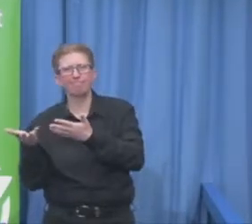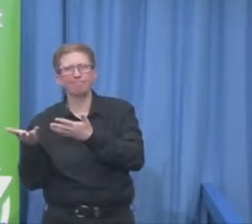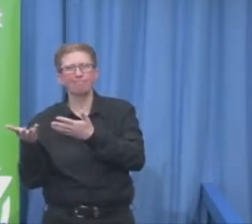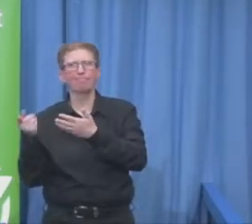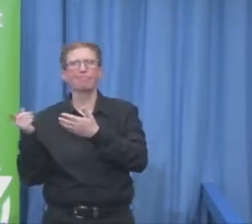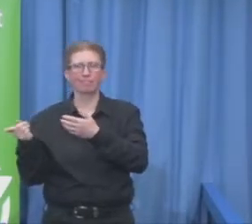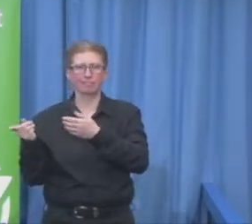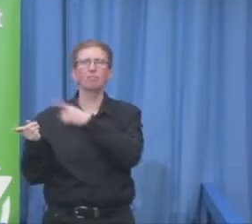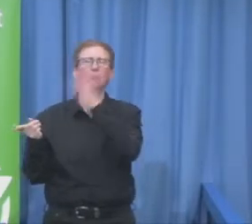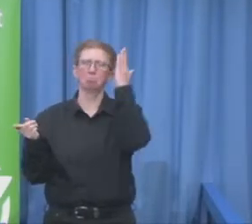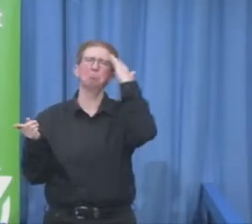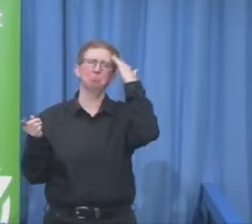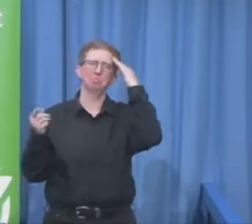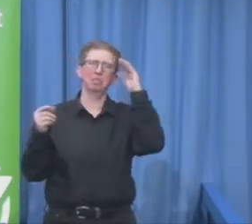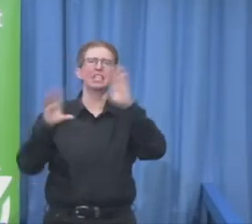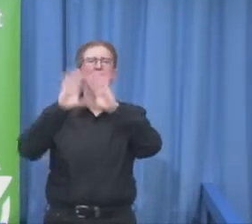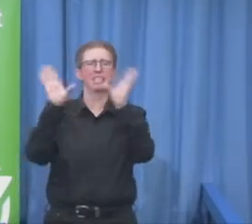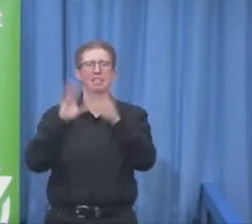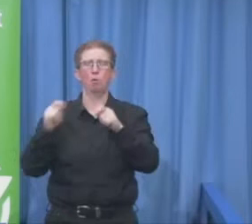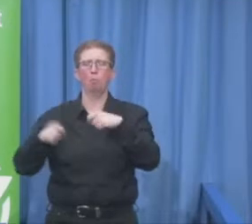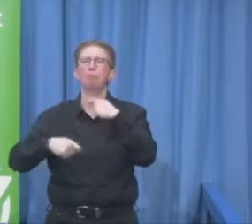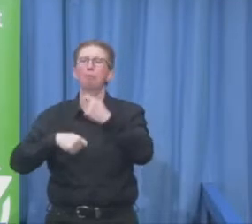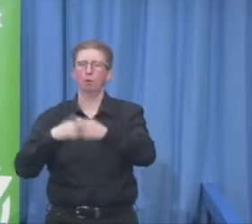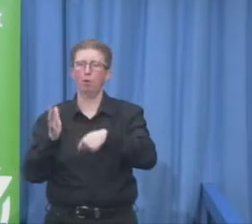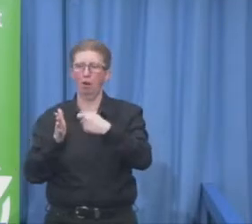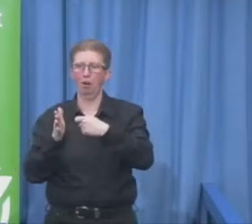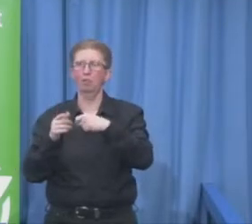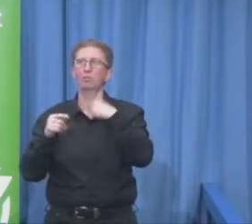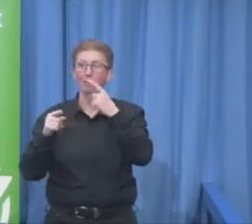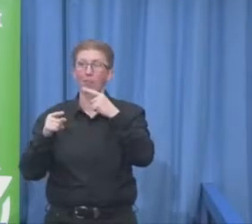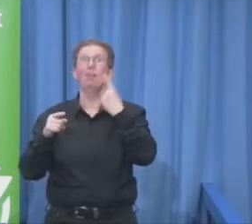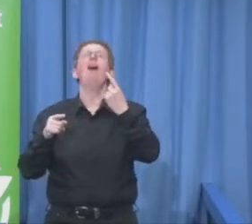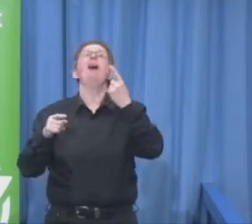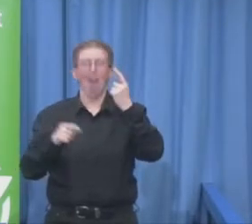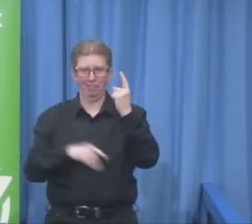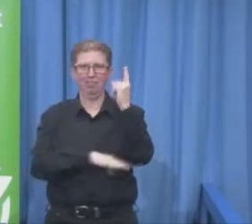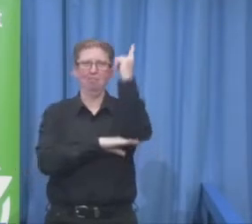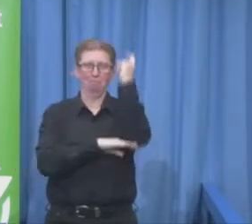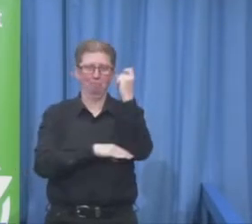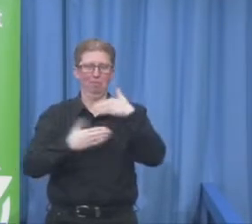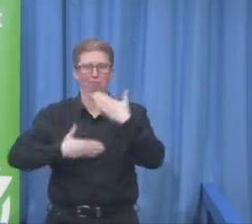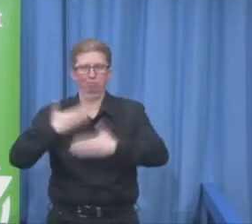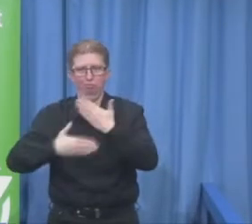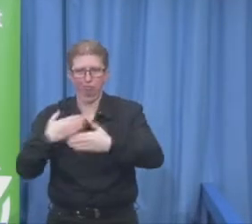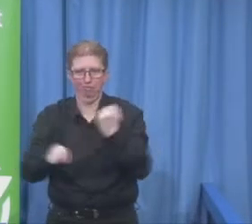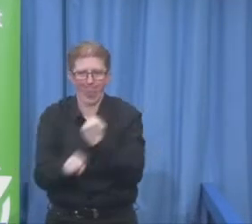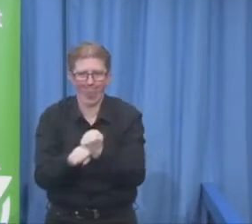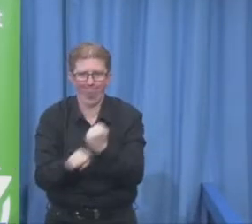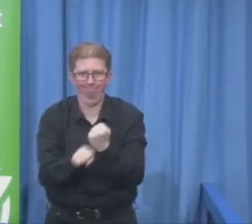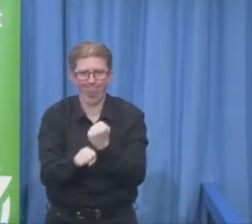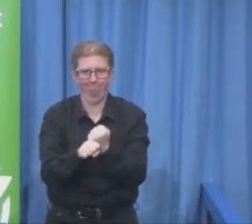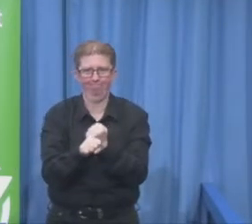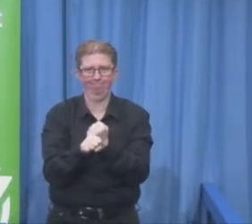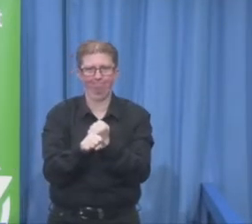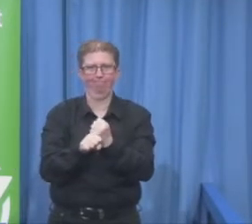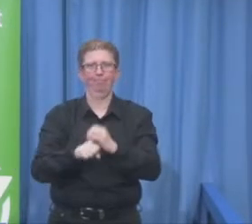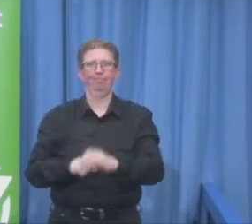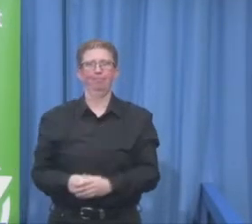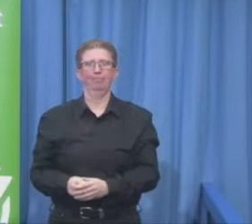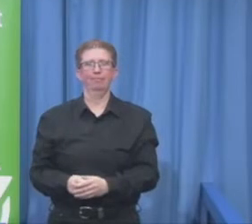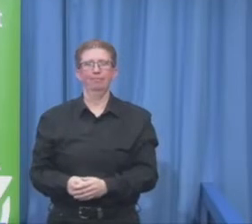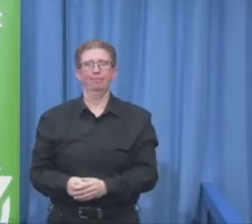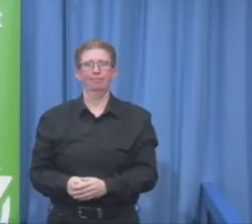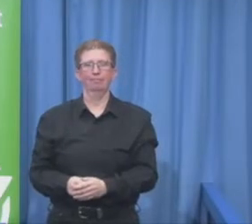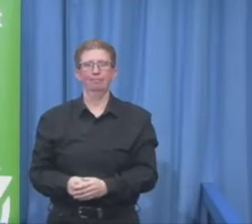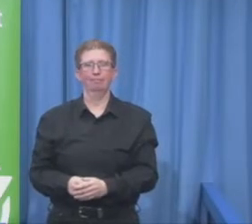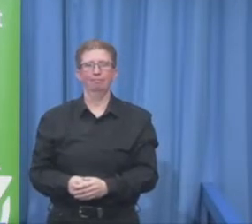fully drawn-up project proposal around called Disabling the Barriers. And the idea would